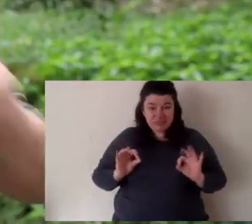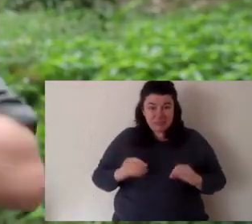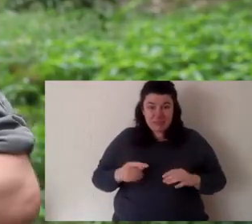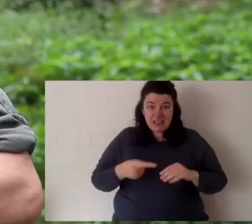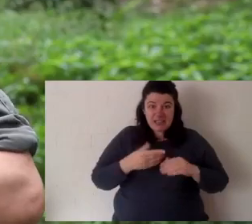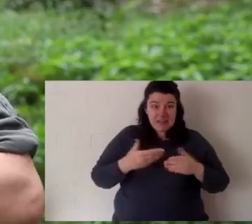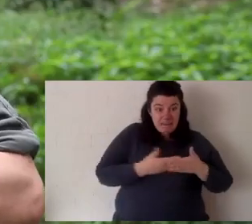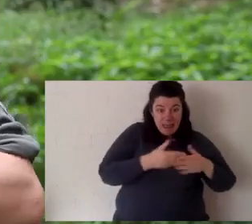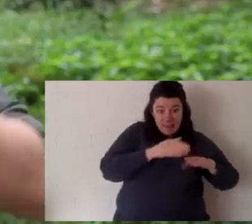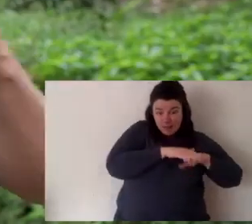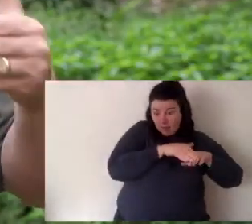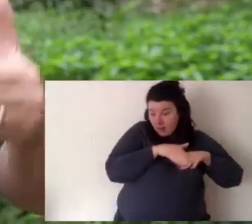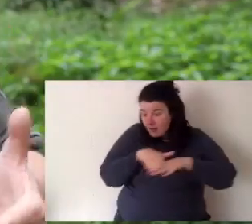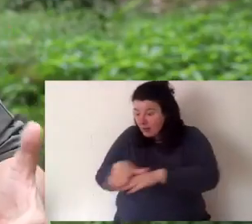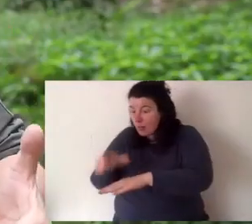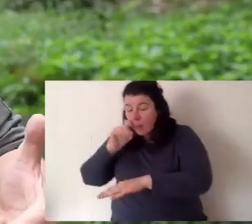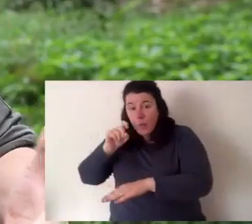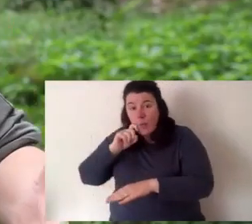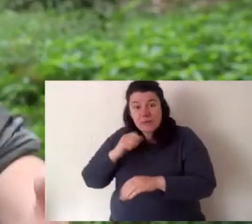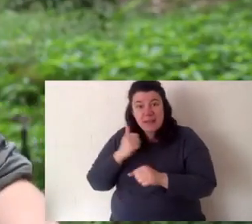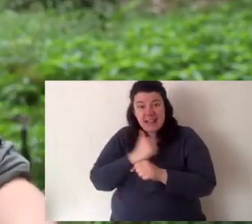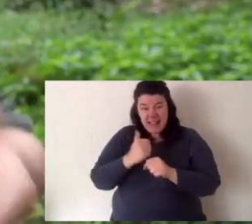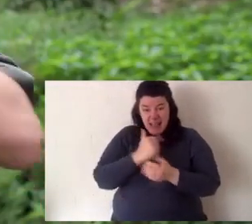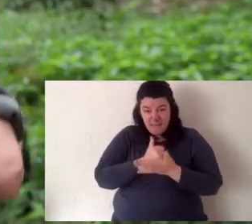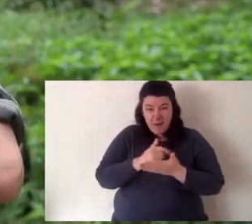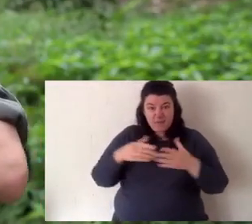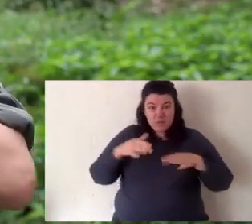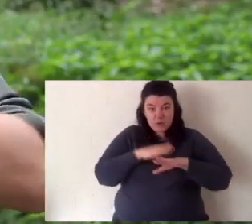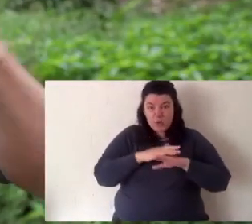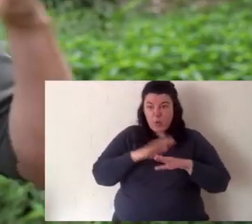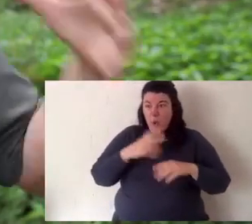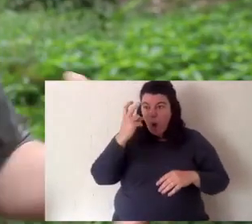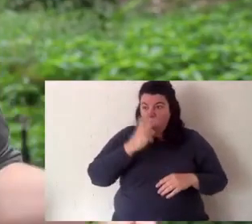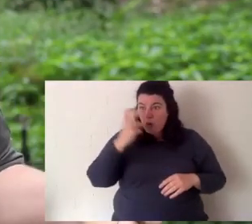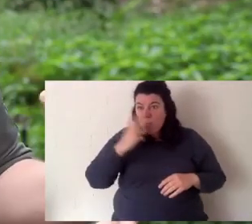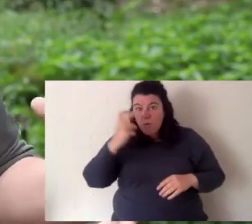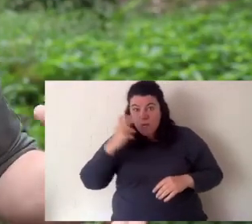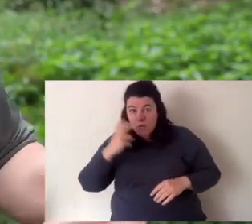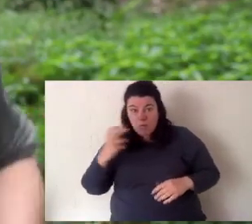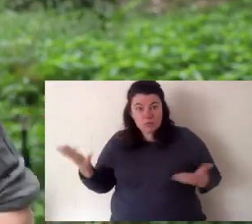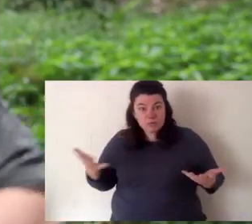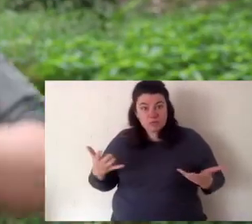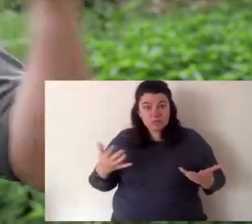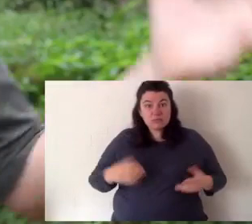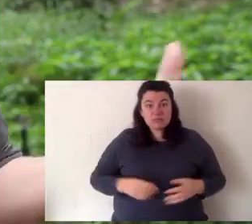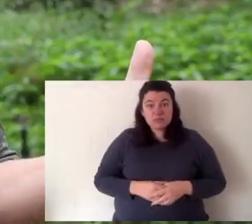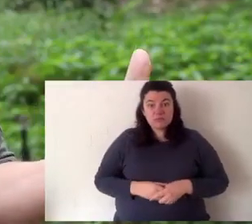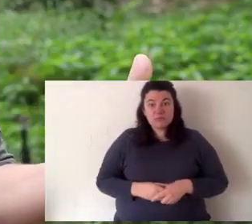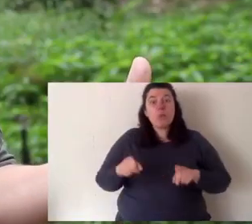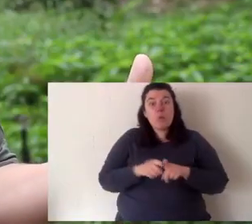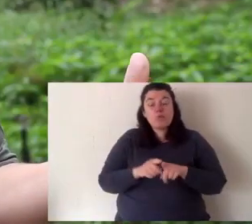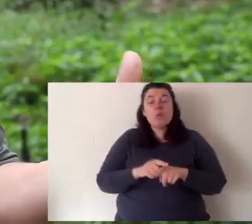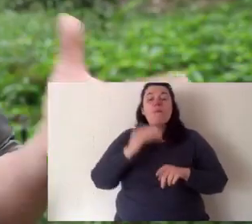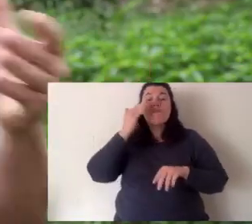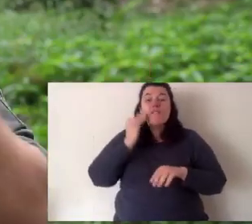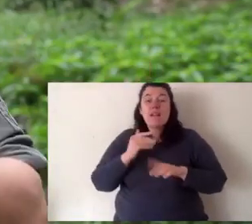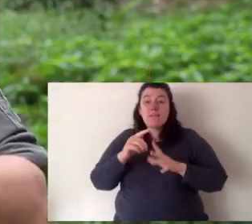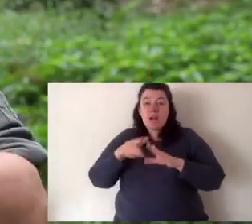is there's no recruitment. There's no hatchlings making it back into the waterway. And the turtle population is all aged.